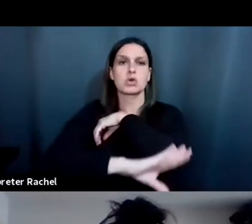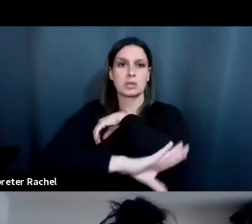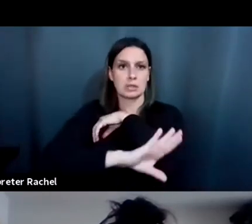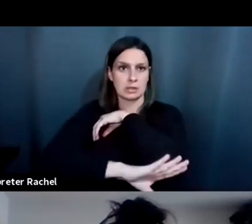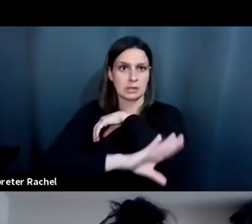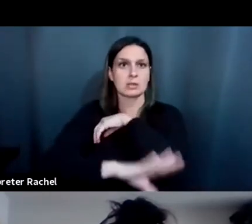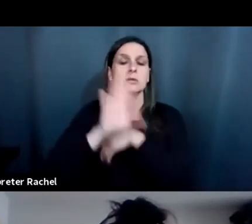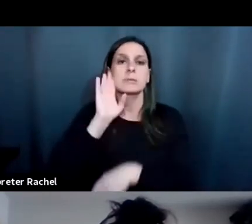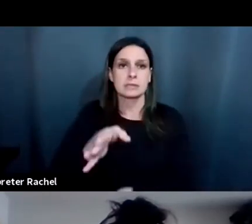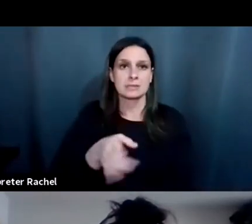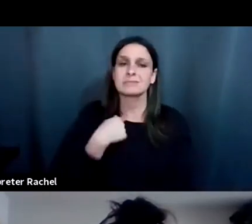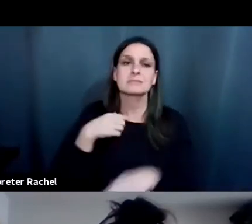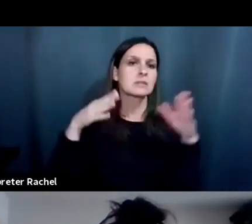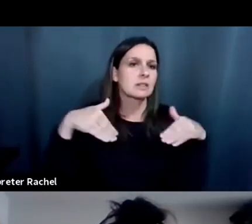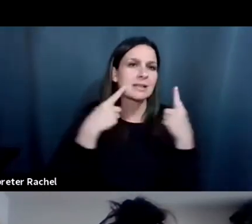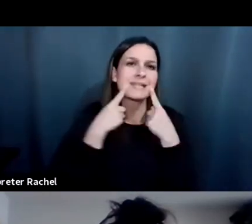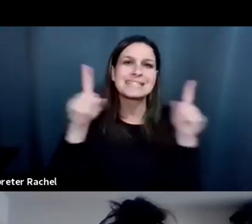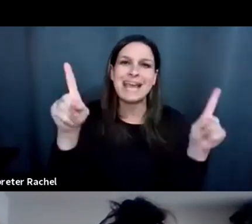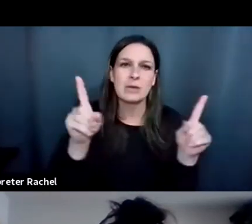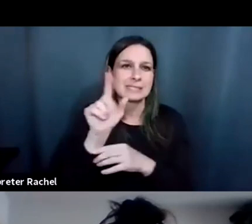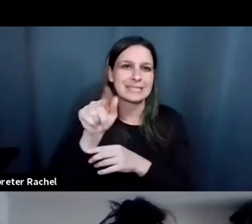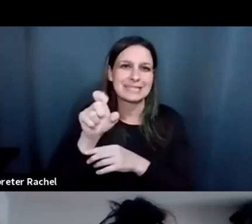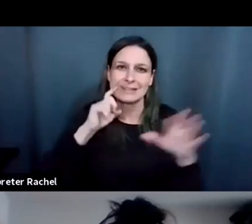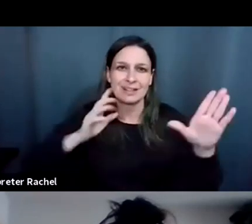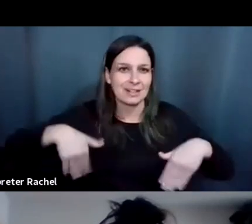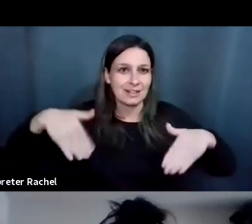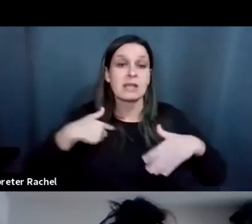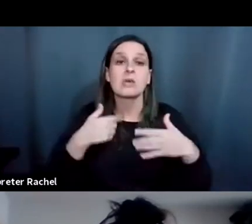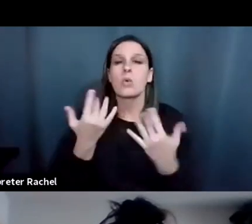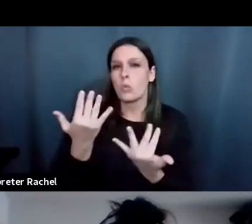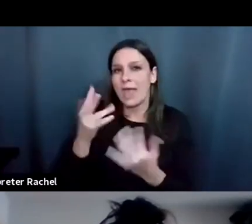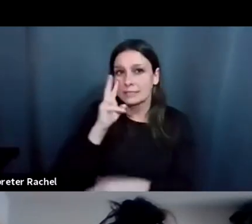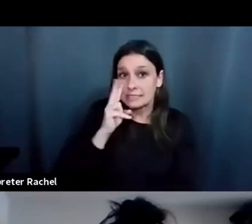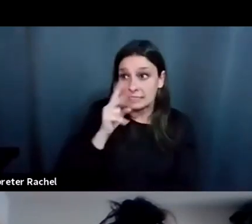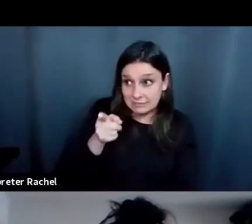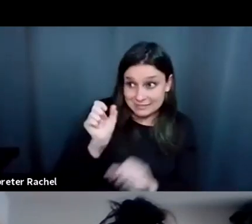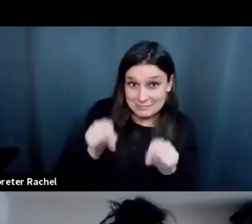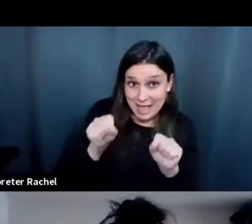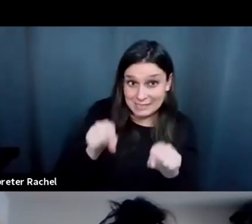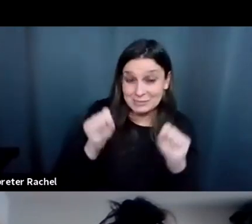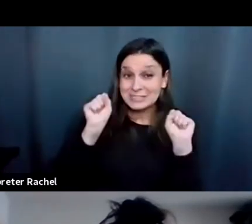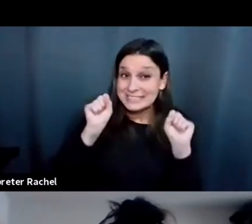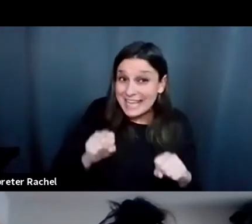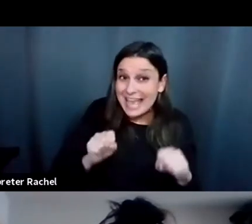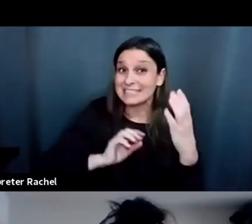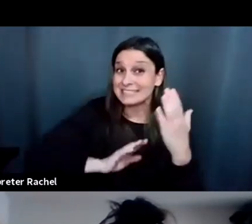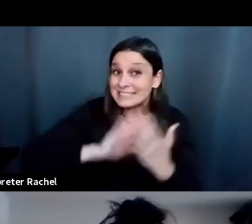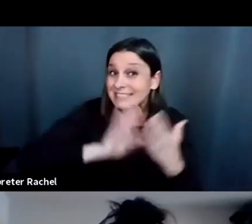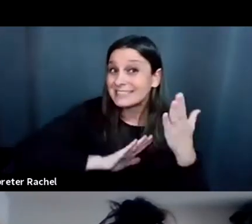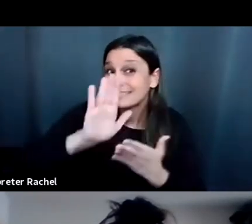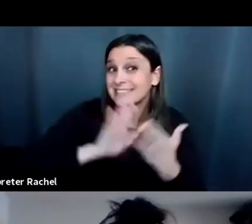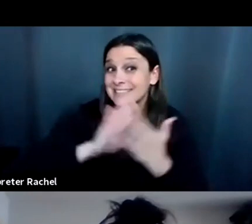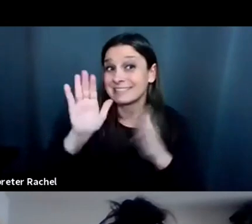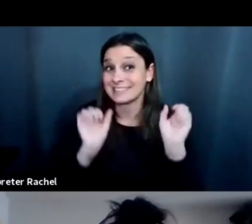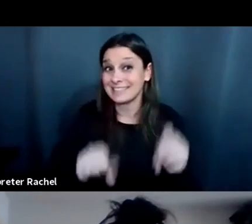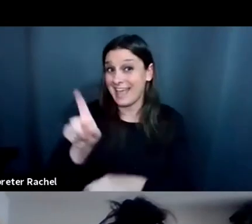Um, we have not announced a date yet because we're waiting to see if we might be able to go back to in-person